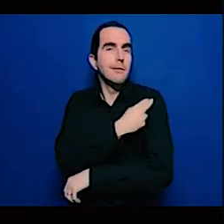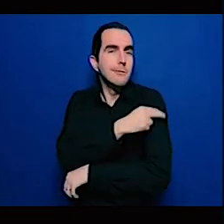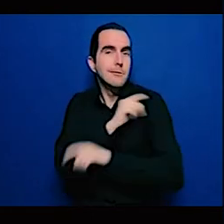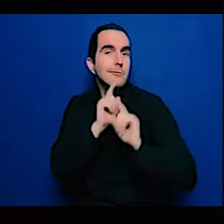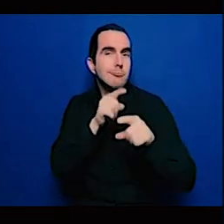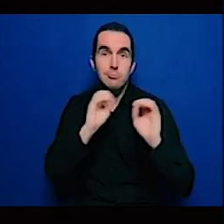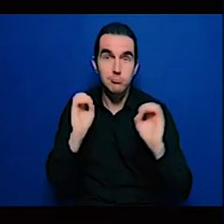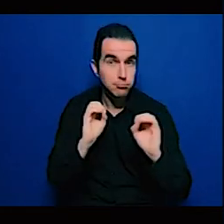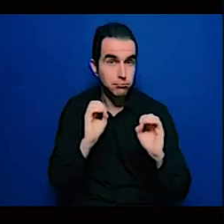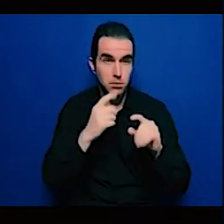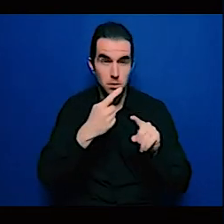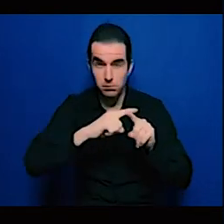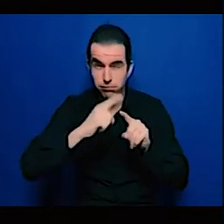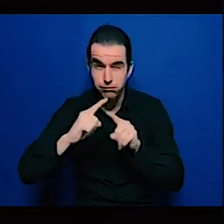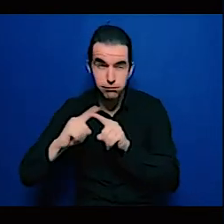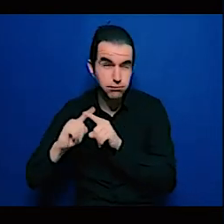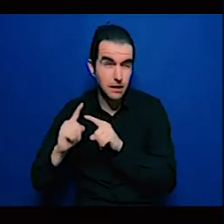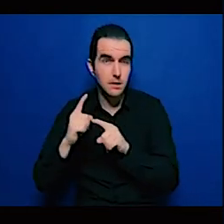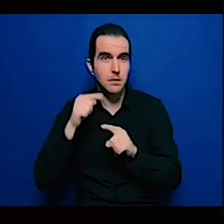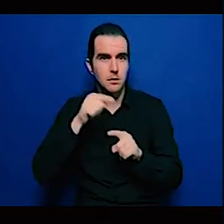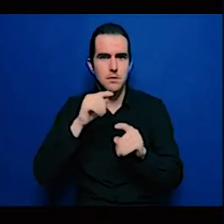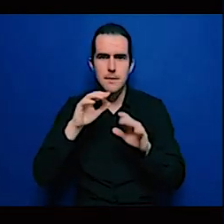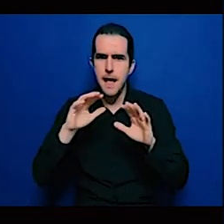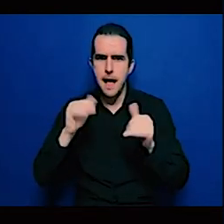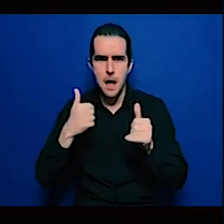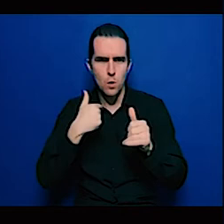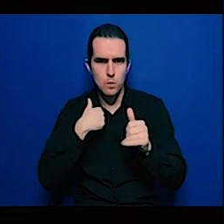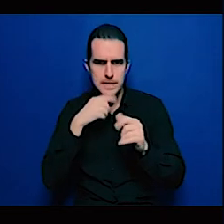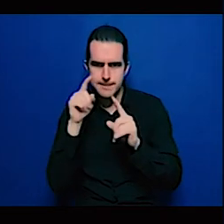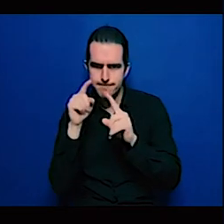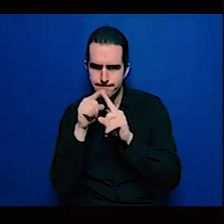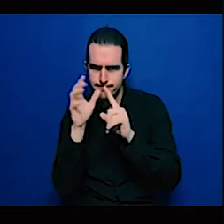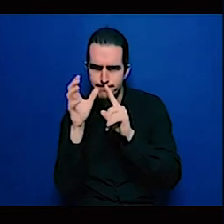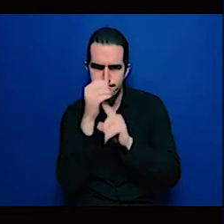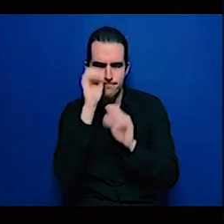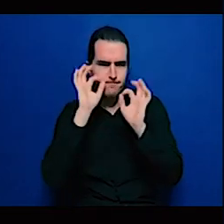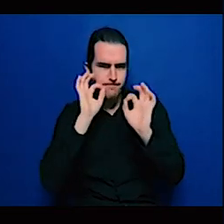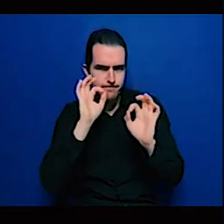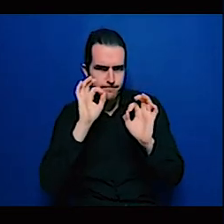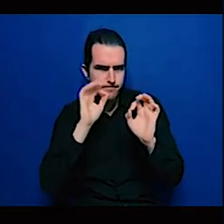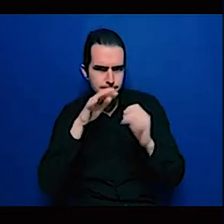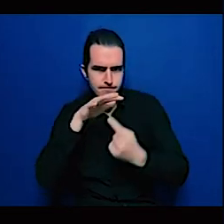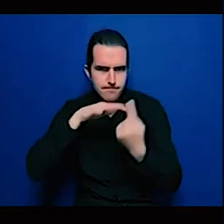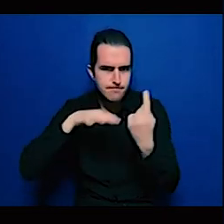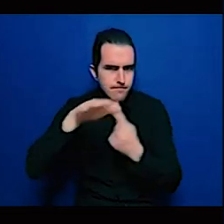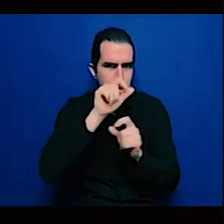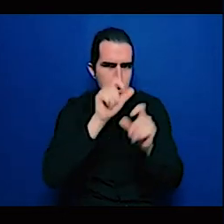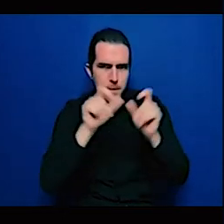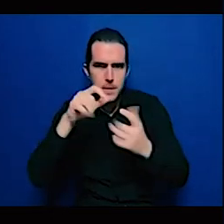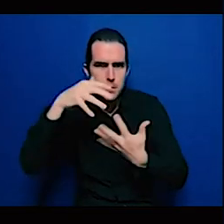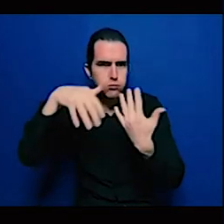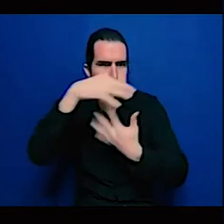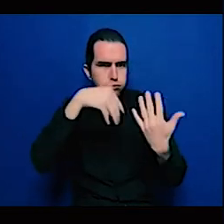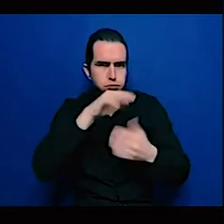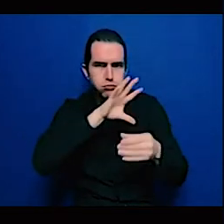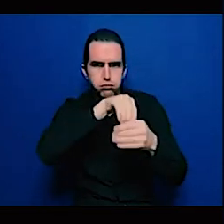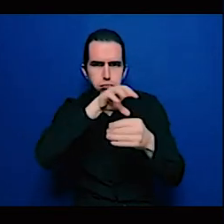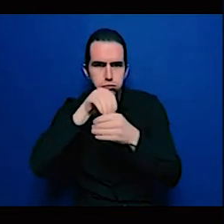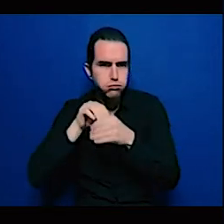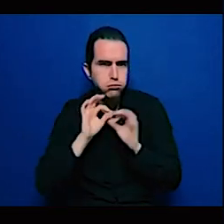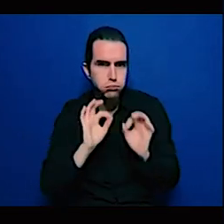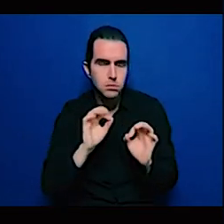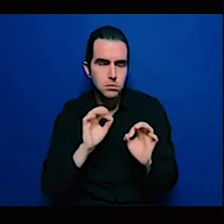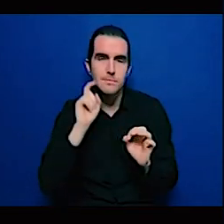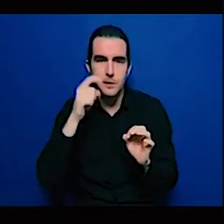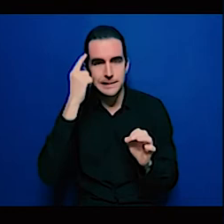when we're accessing climate finance from you know our international counterparts we want